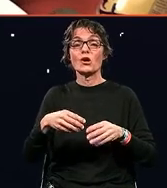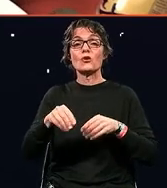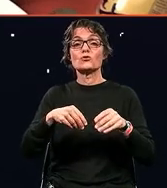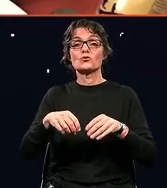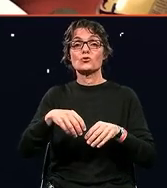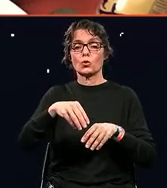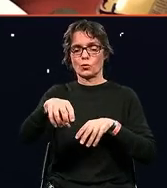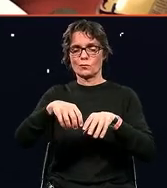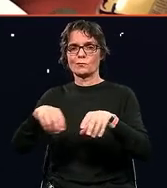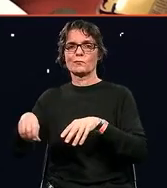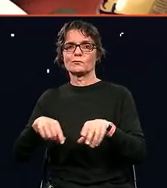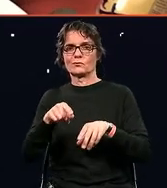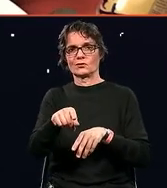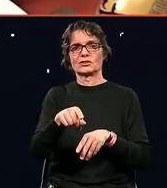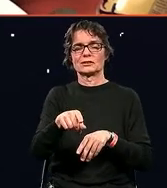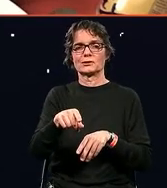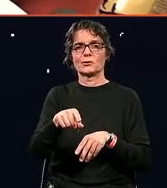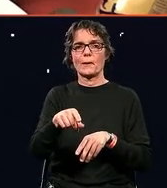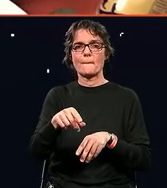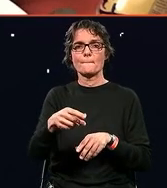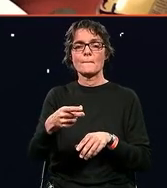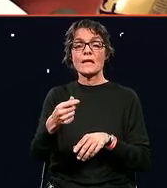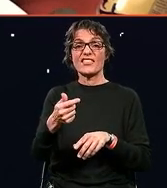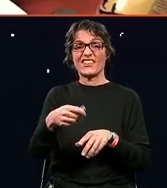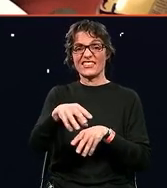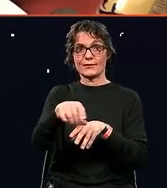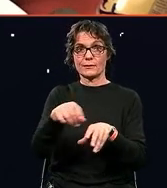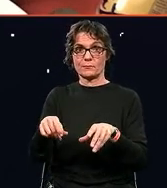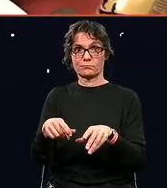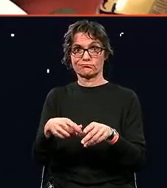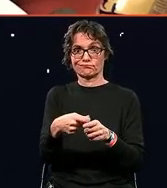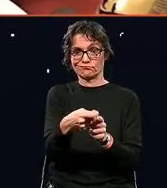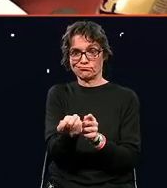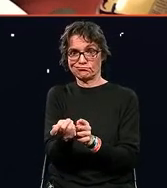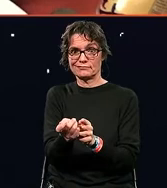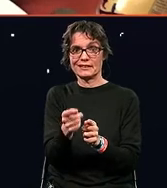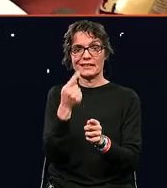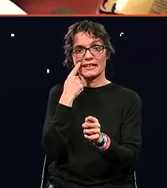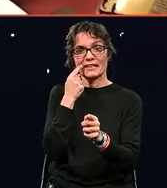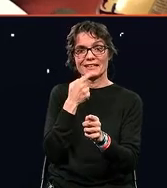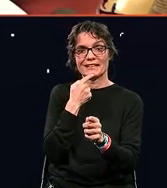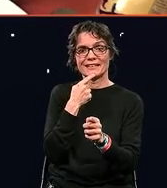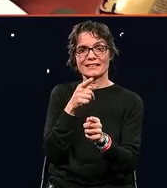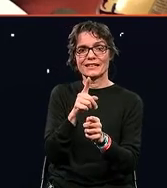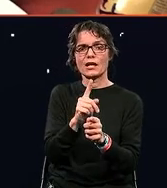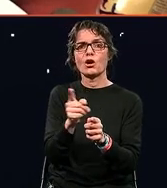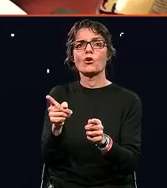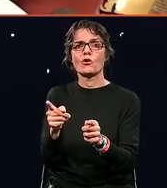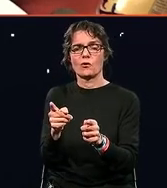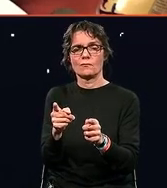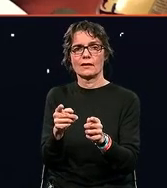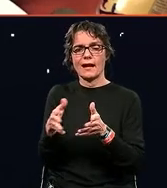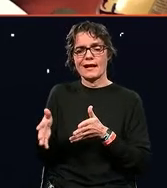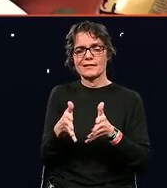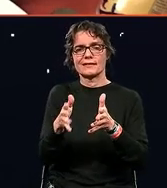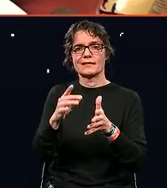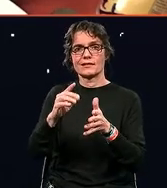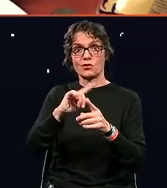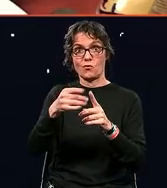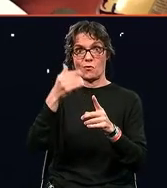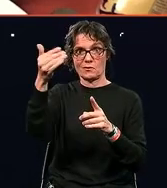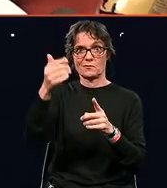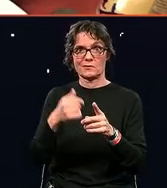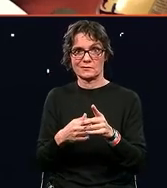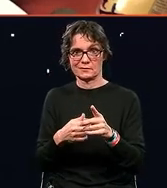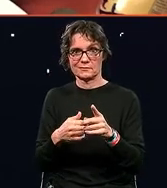that I can invite everyone to the table to be part of creating the strategy of next year. And the strategy is